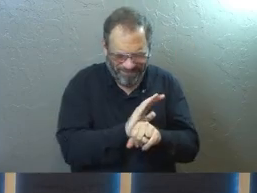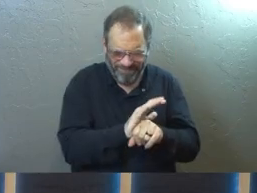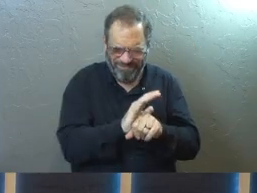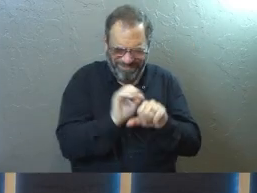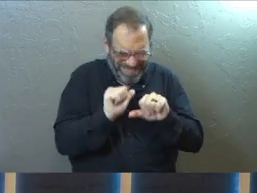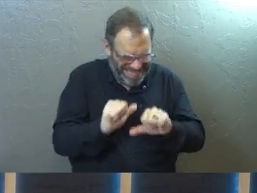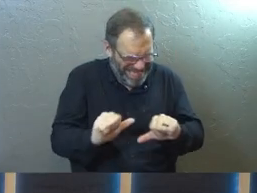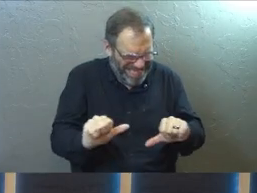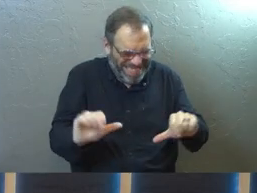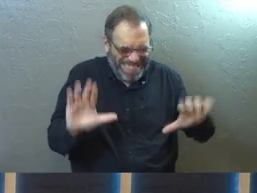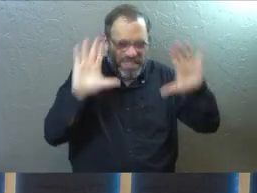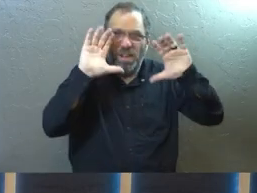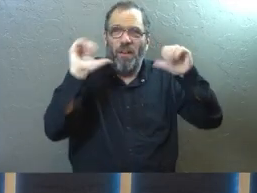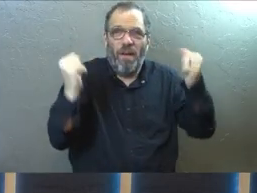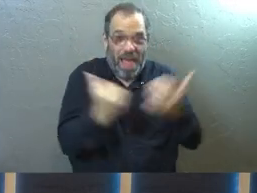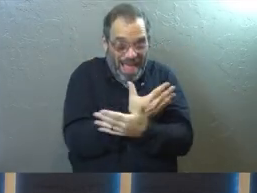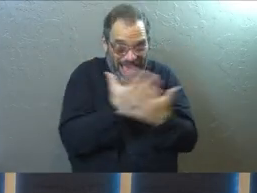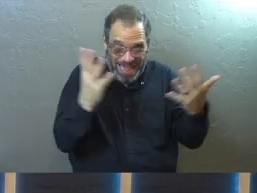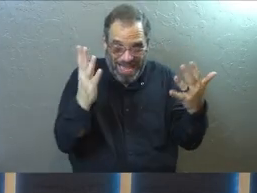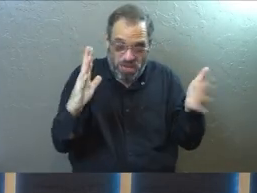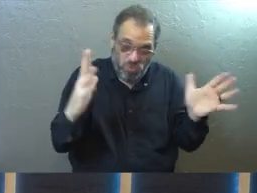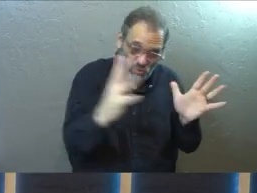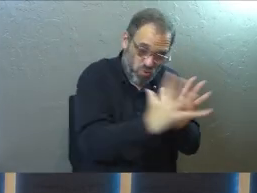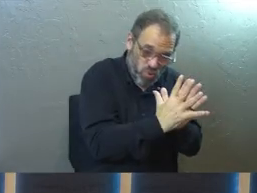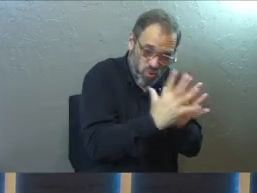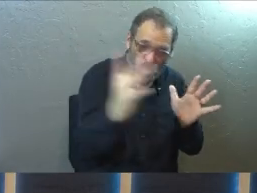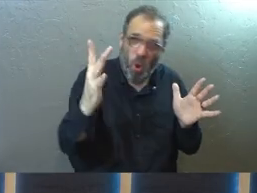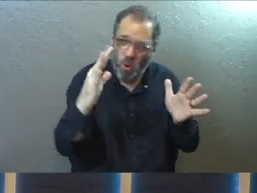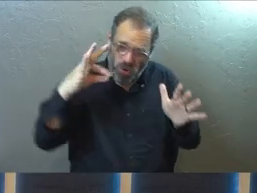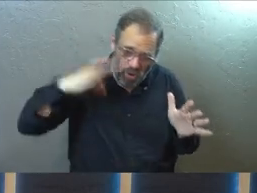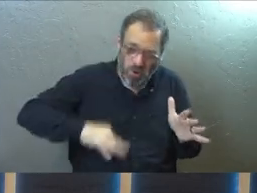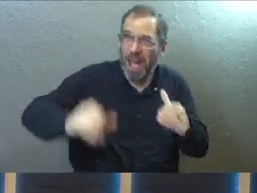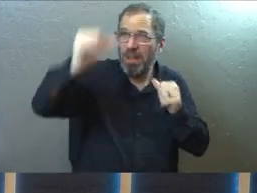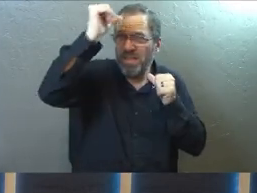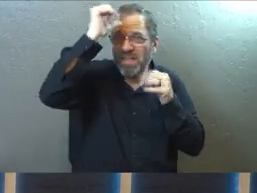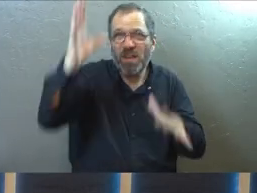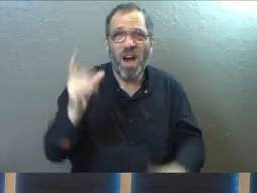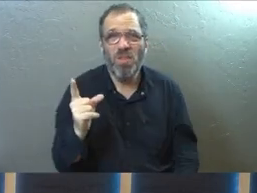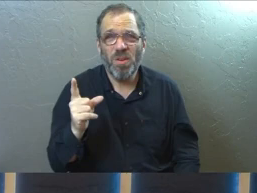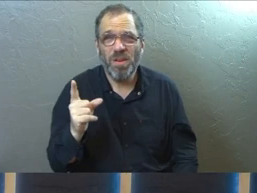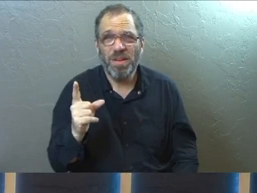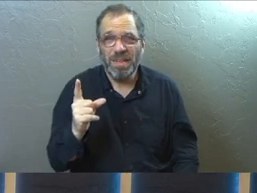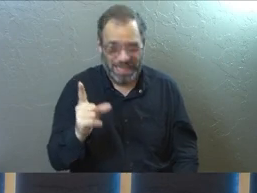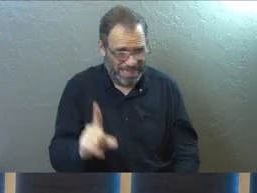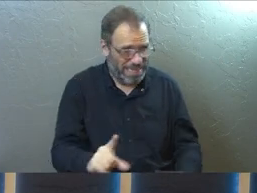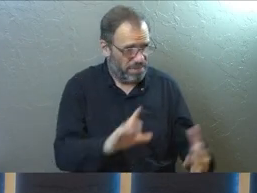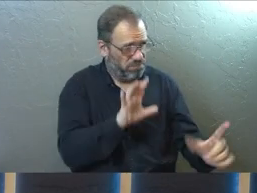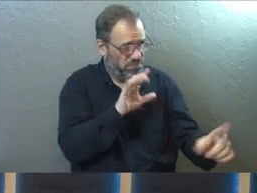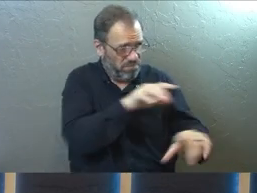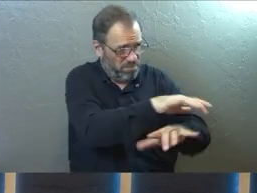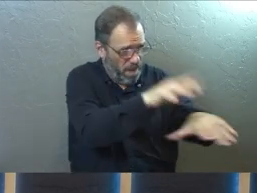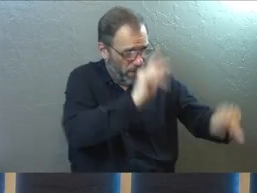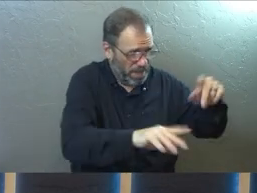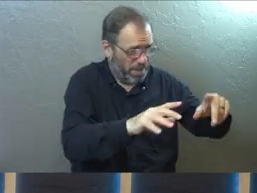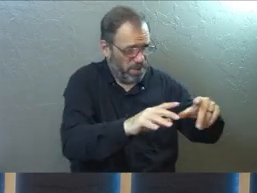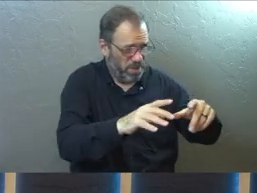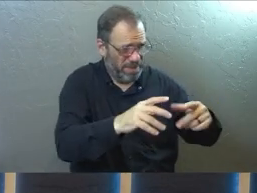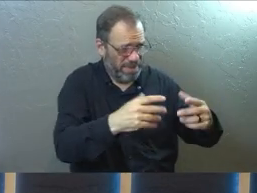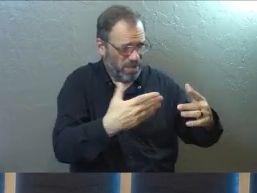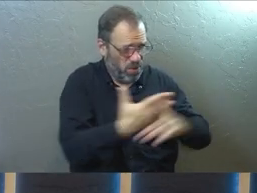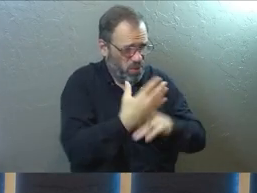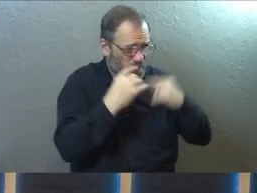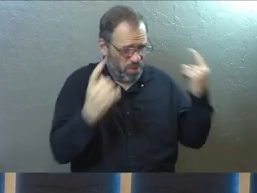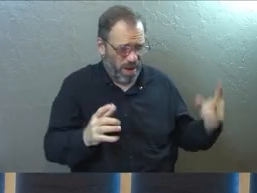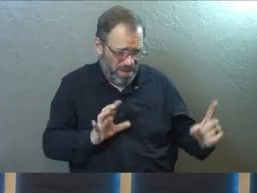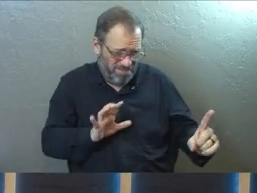yielding of everything, and then giving glory and credit to God, the father. He came to a people that are completely poisoned by